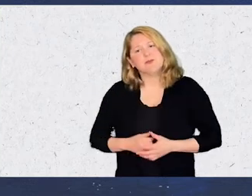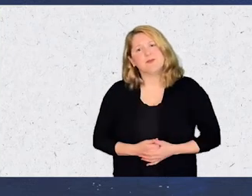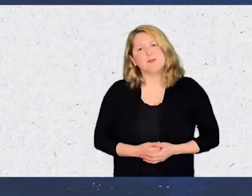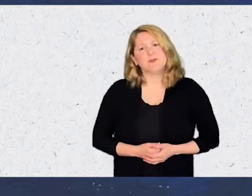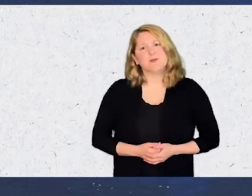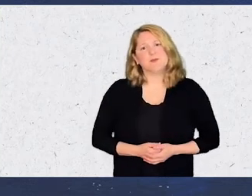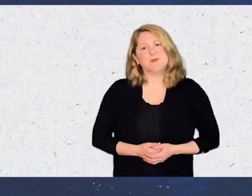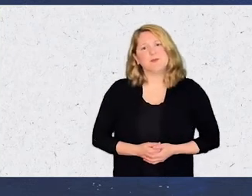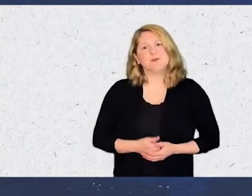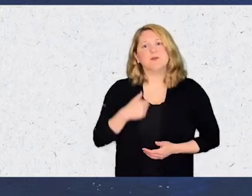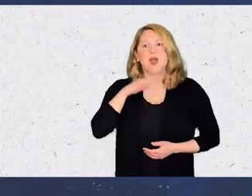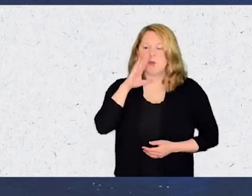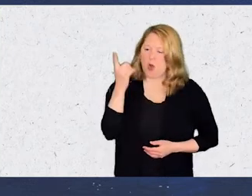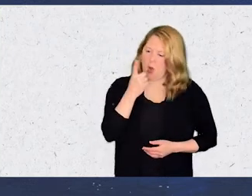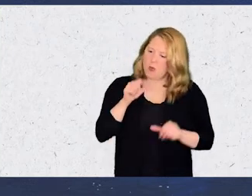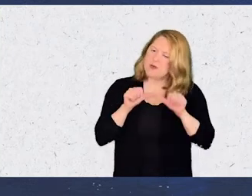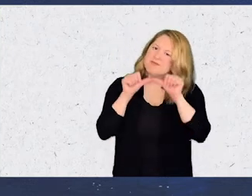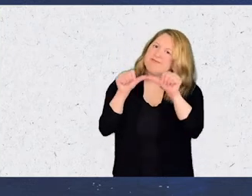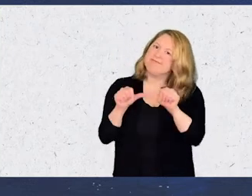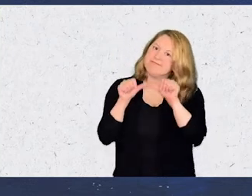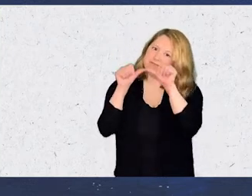And I'll always keep trying.